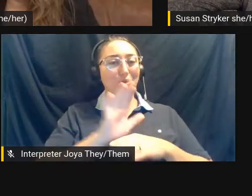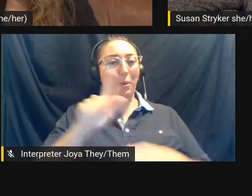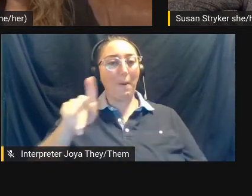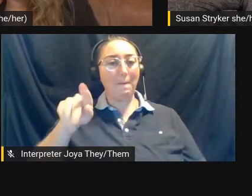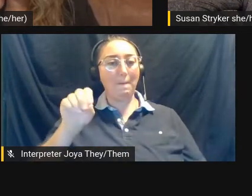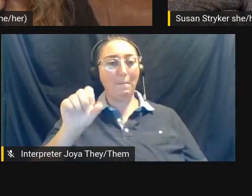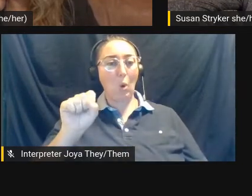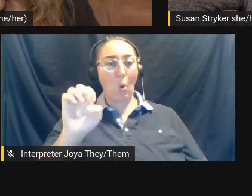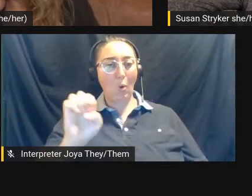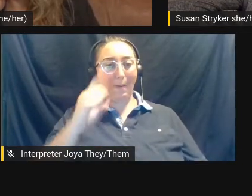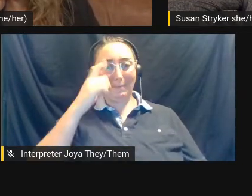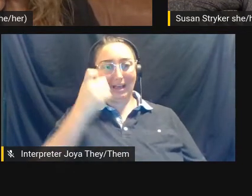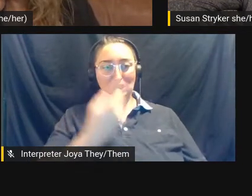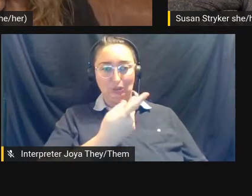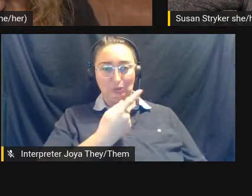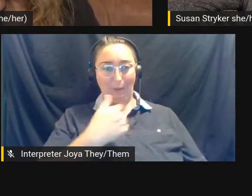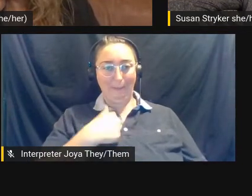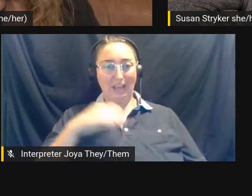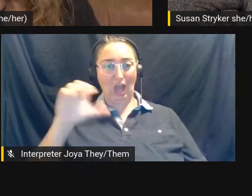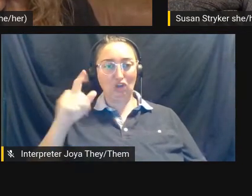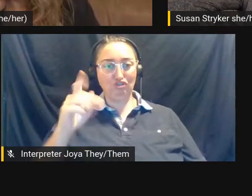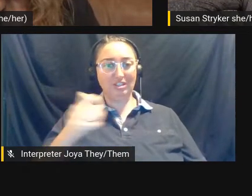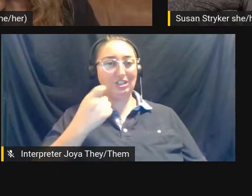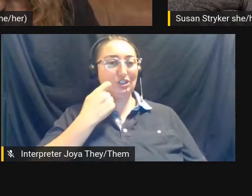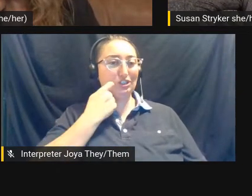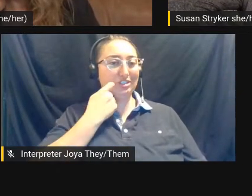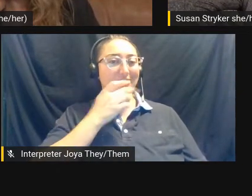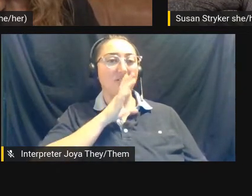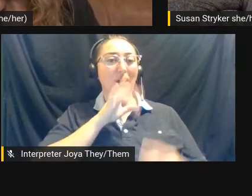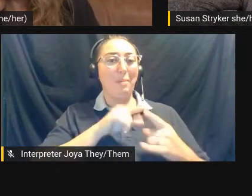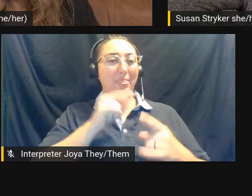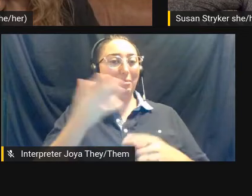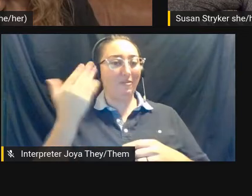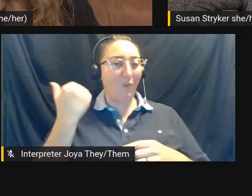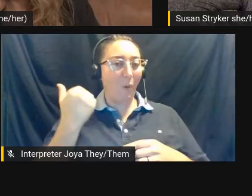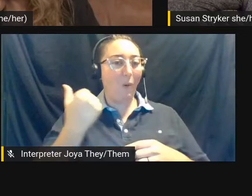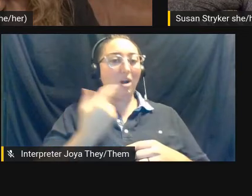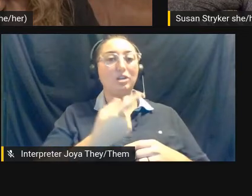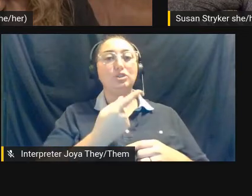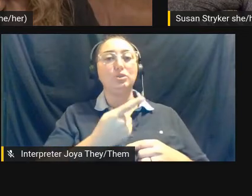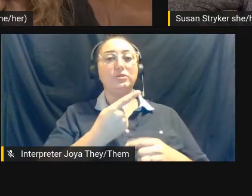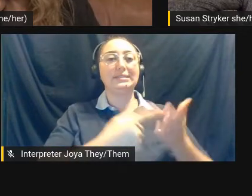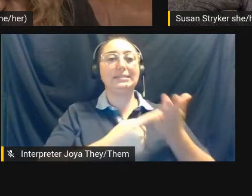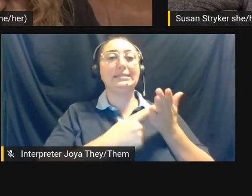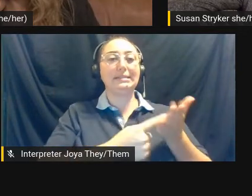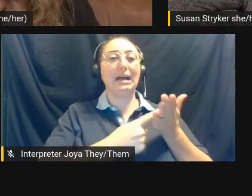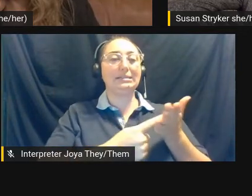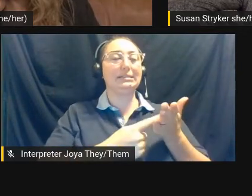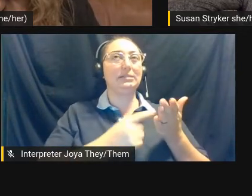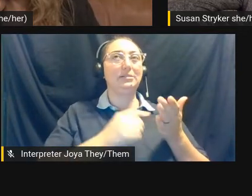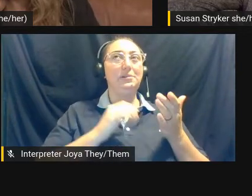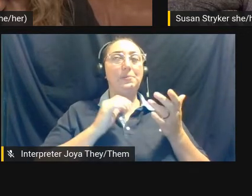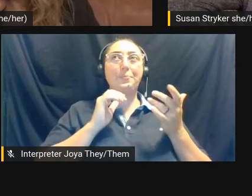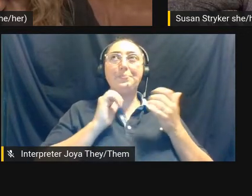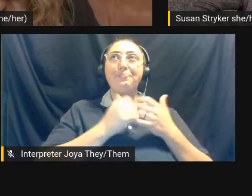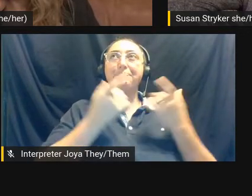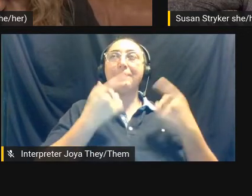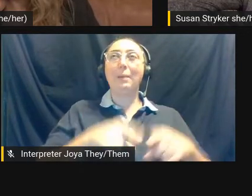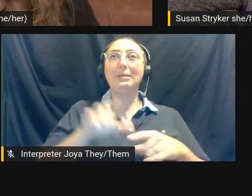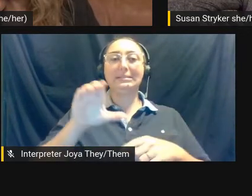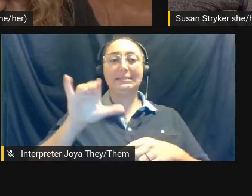about this earlier today, but, um, we were talking about how when cis men,